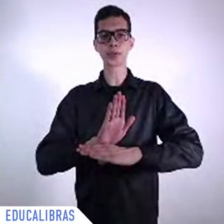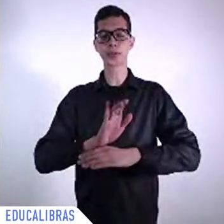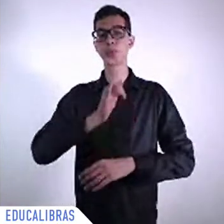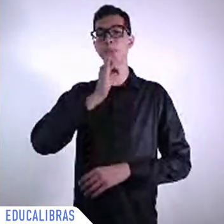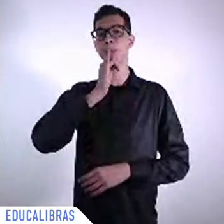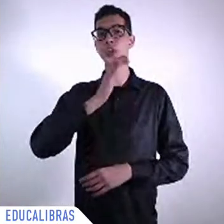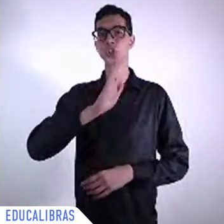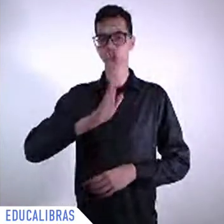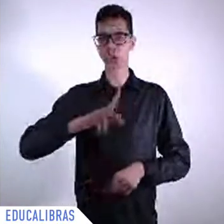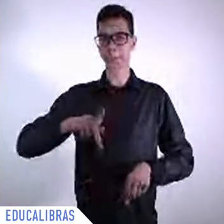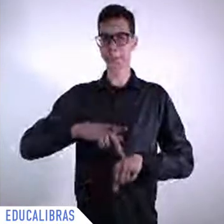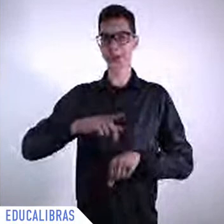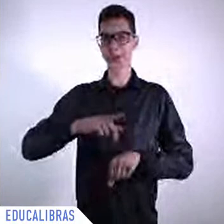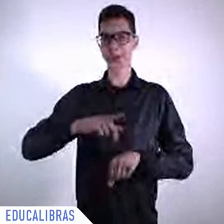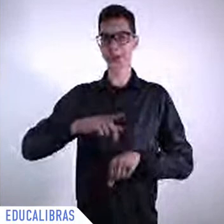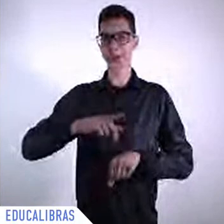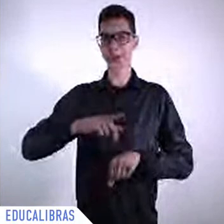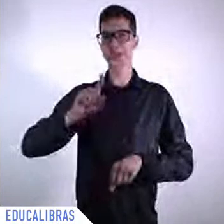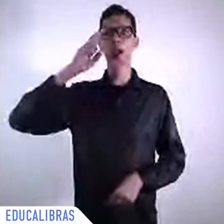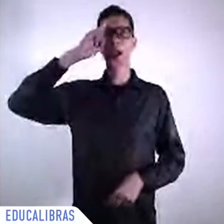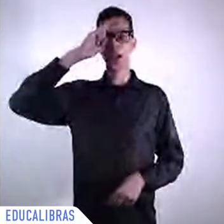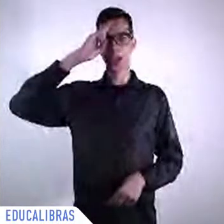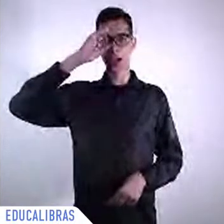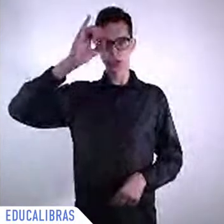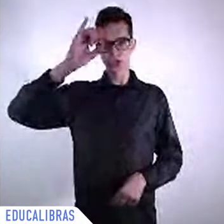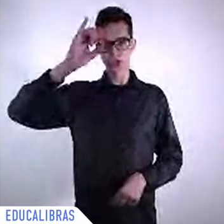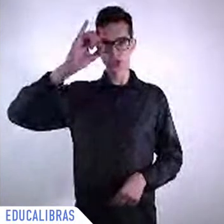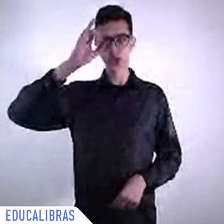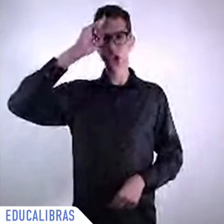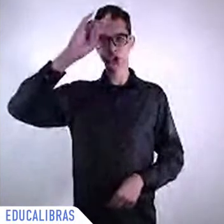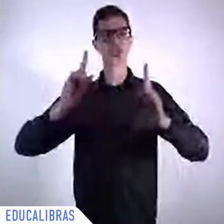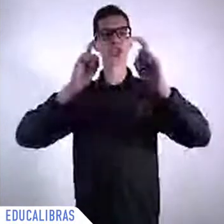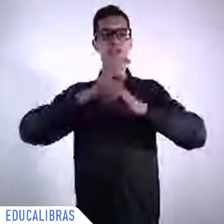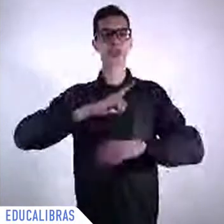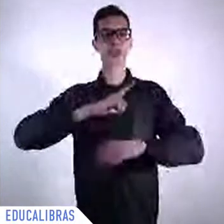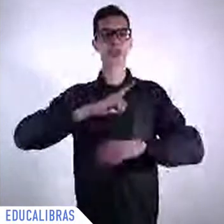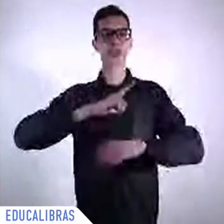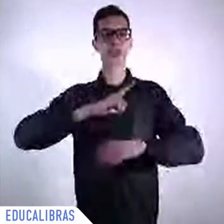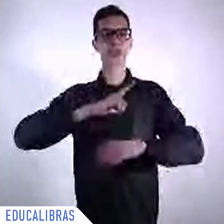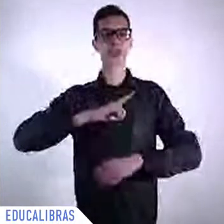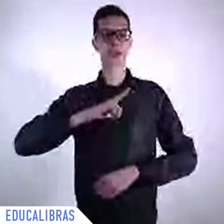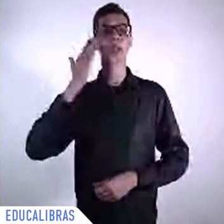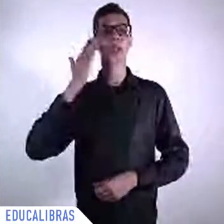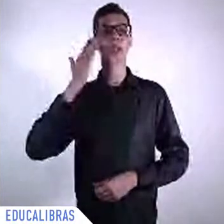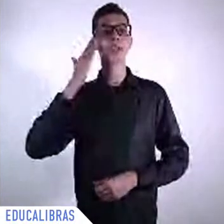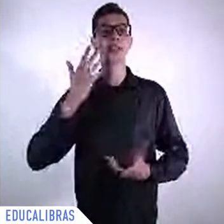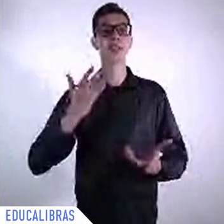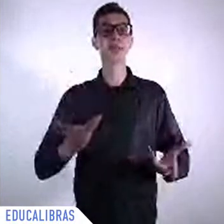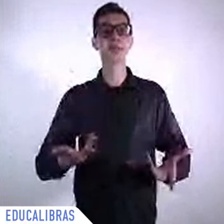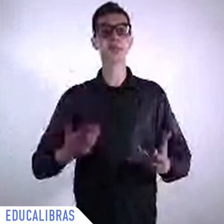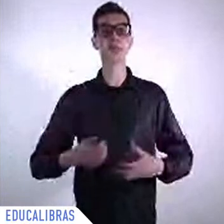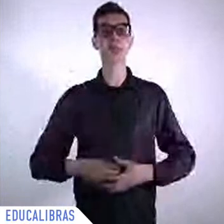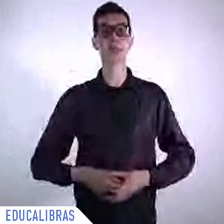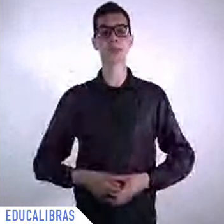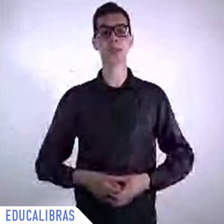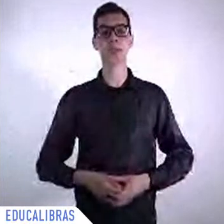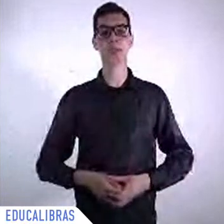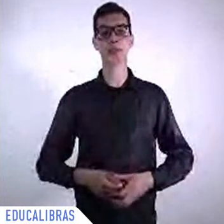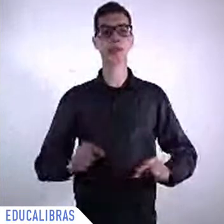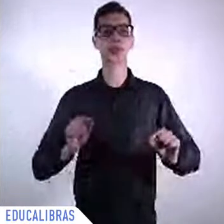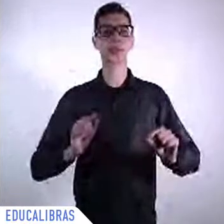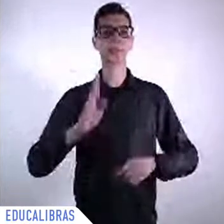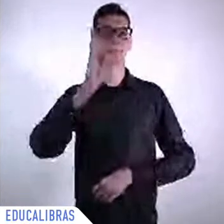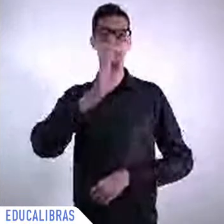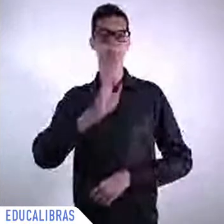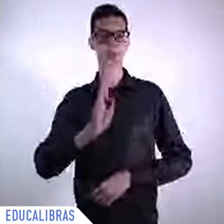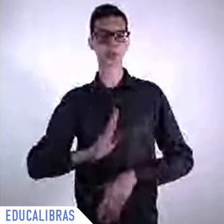range, Brazil has shaped in some areas fundamentally new